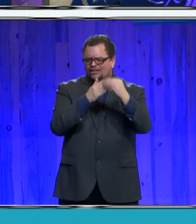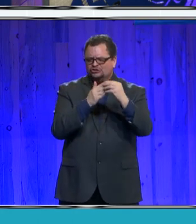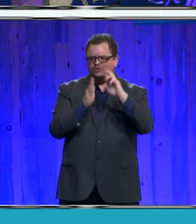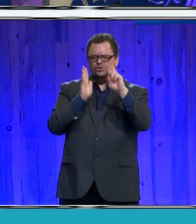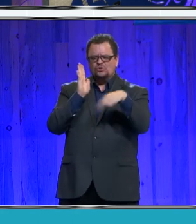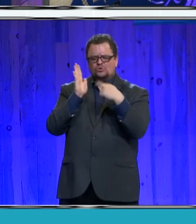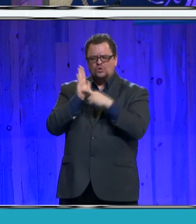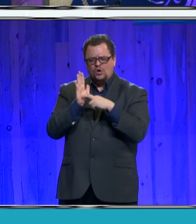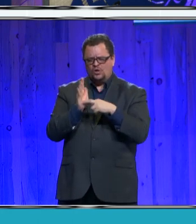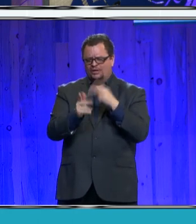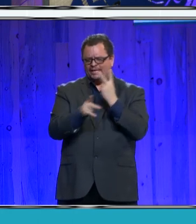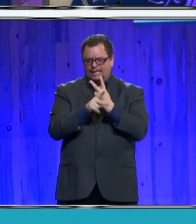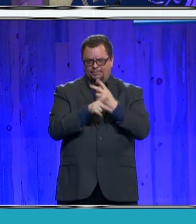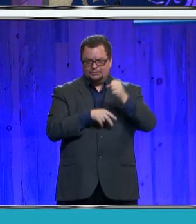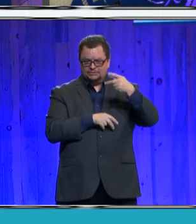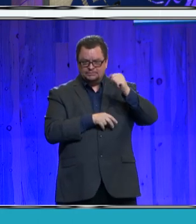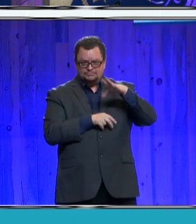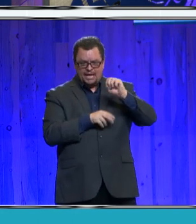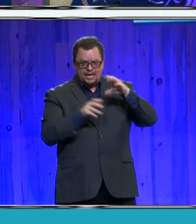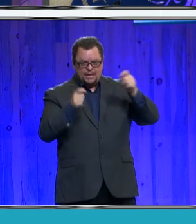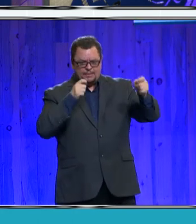right where it belongs.